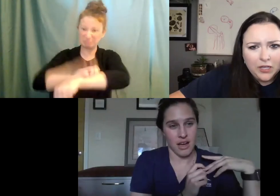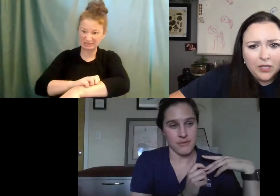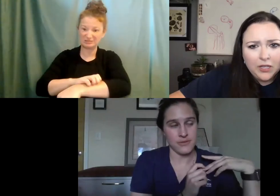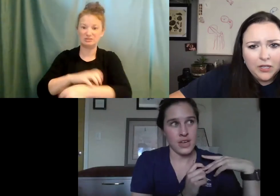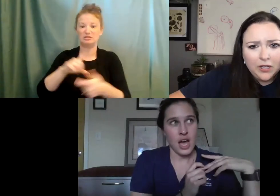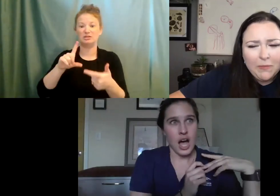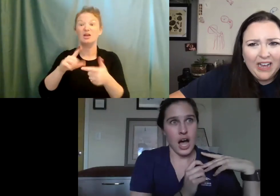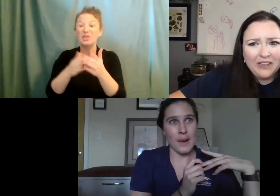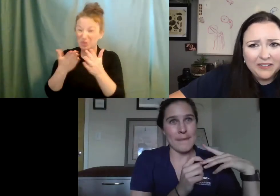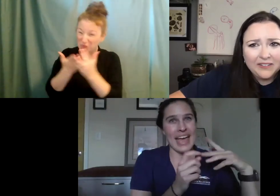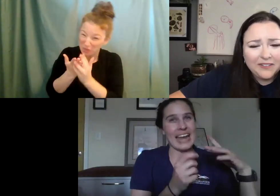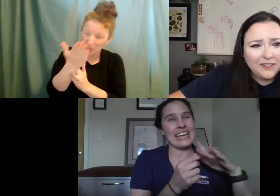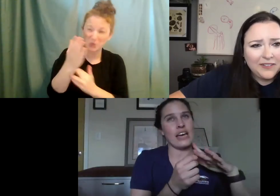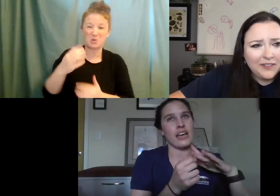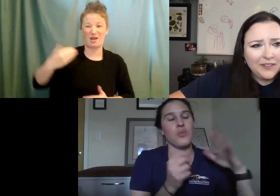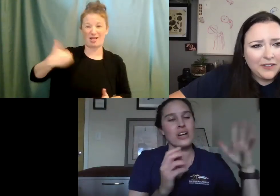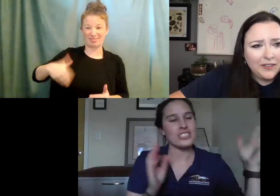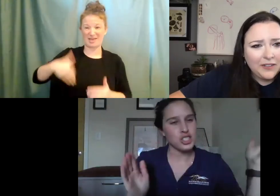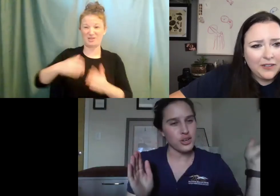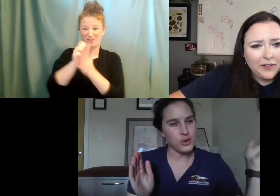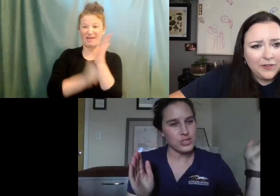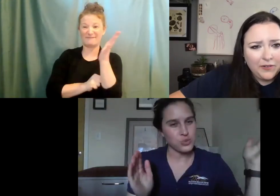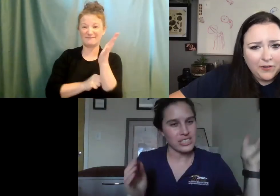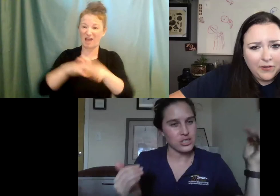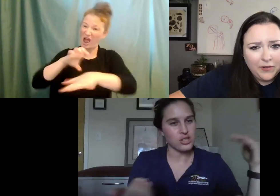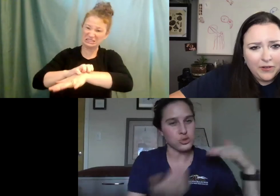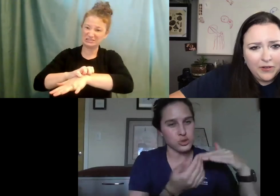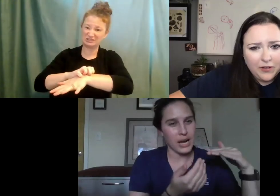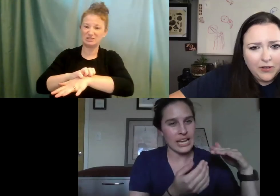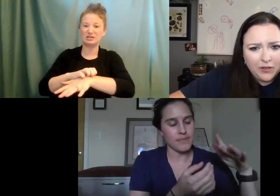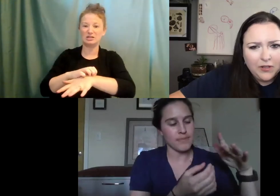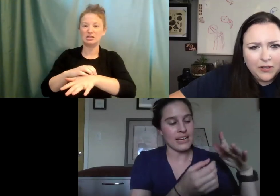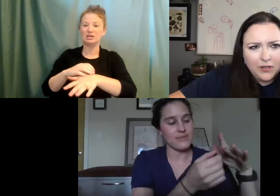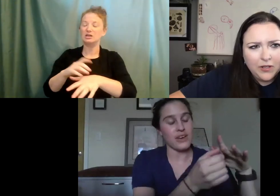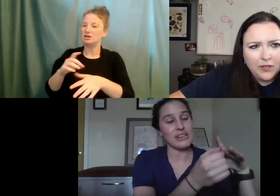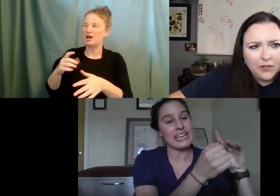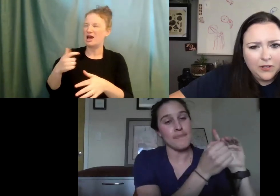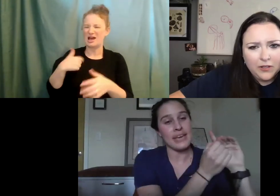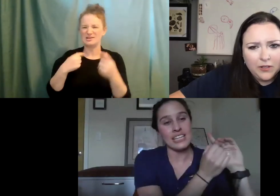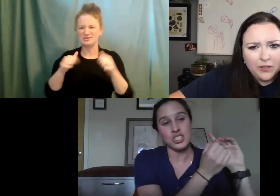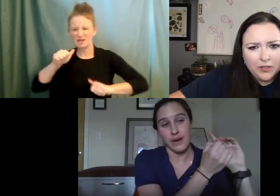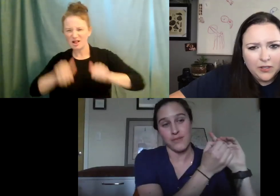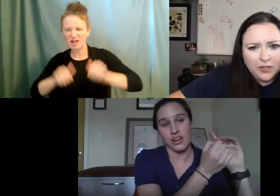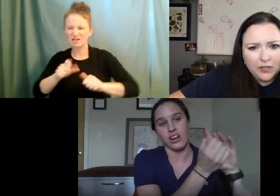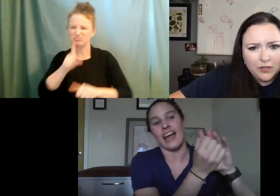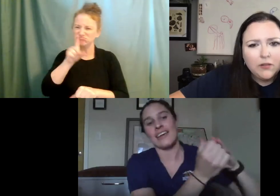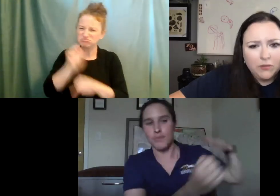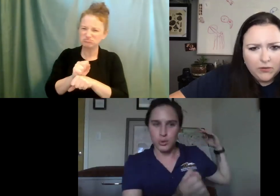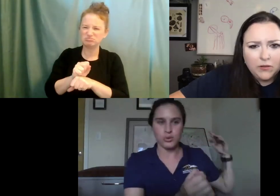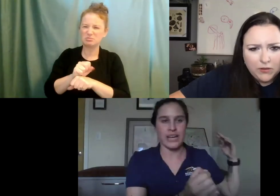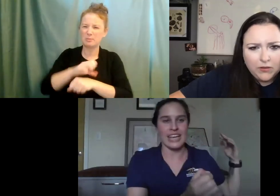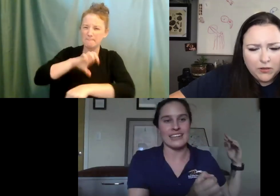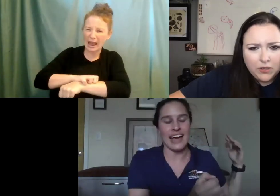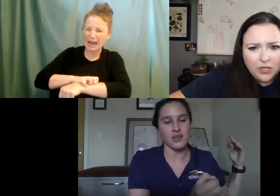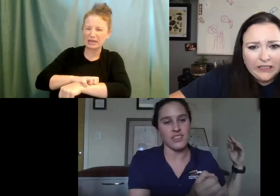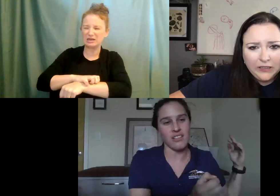welding glove. Oh my God. Um, and it, it wasn't sure if it was really a true bite because it felt like he pinched my finger and then